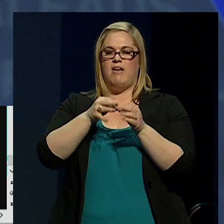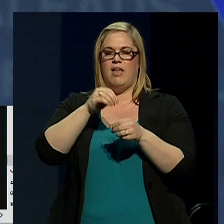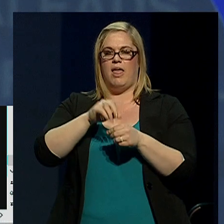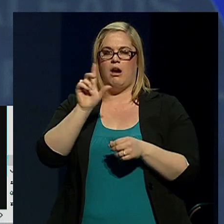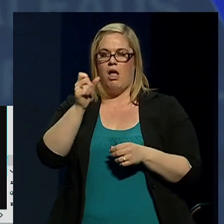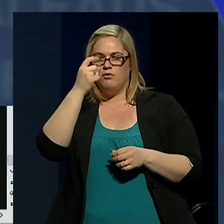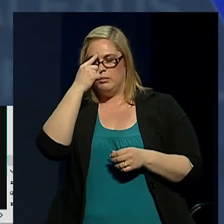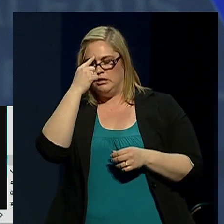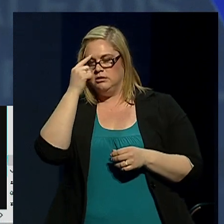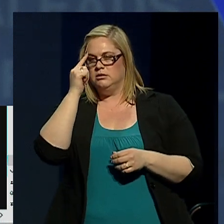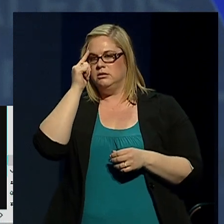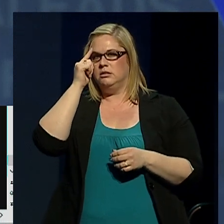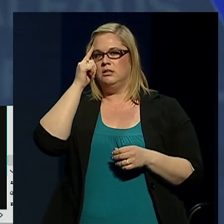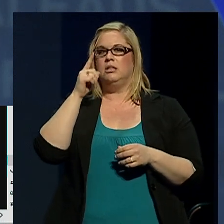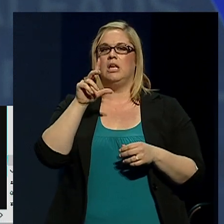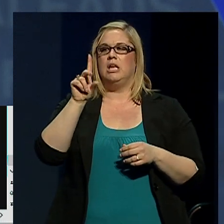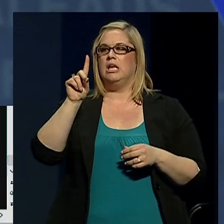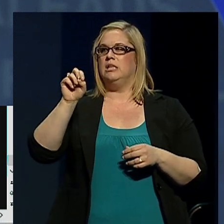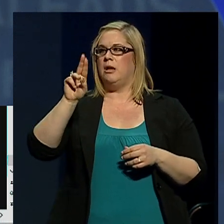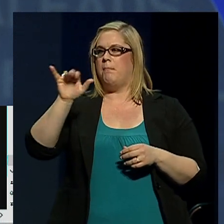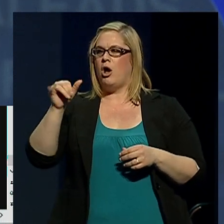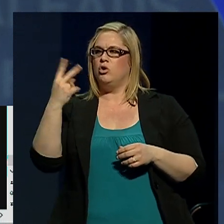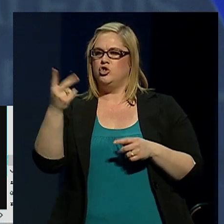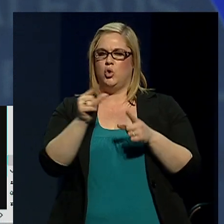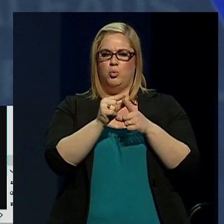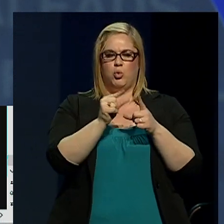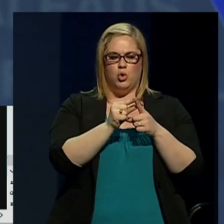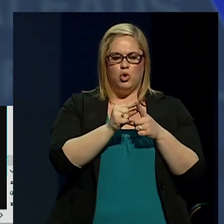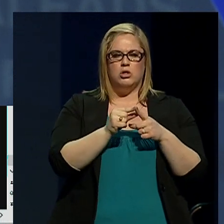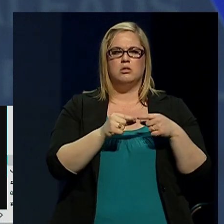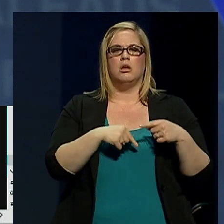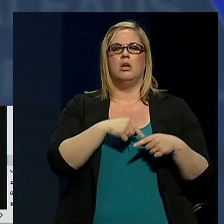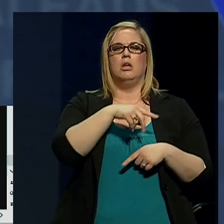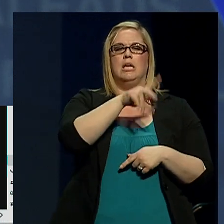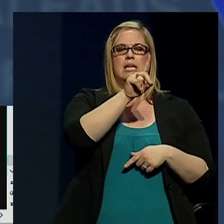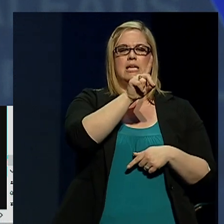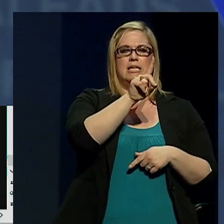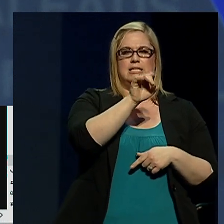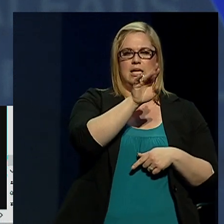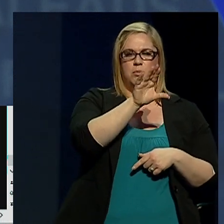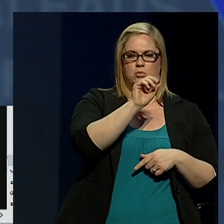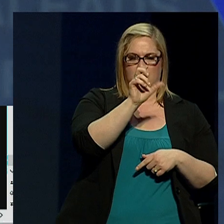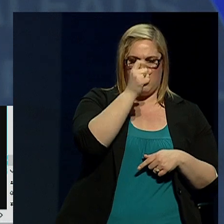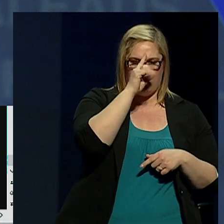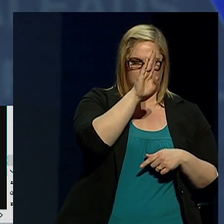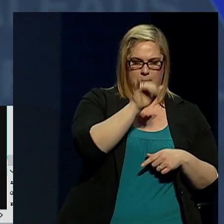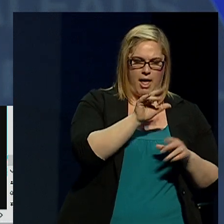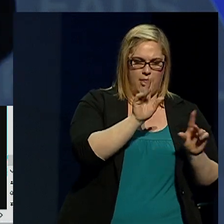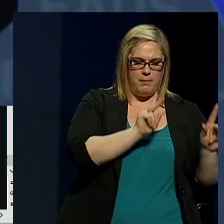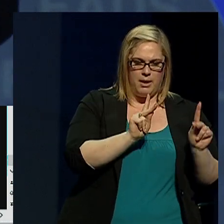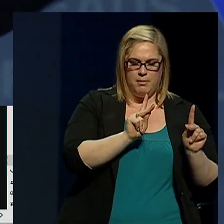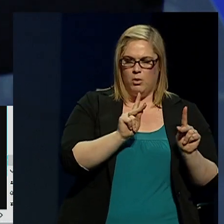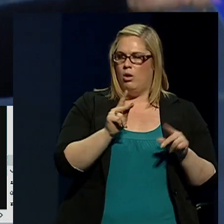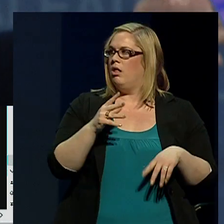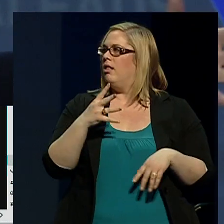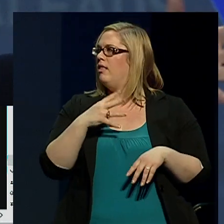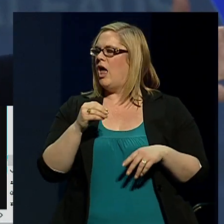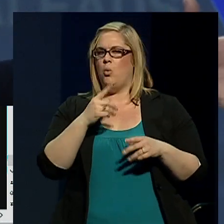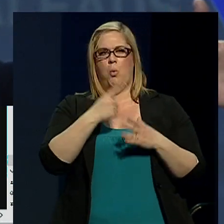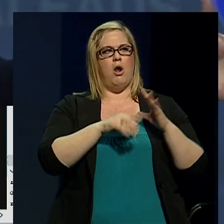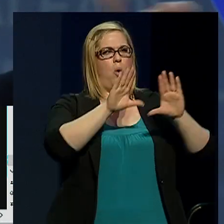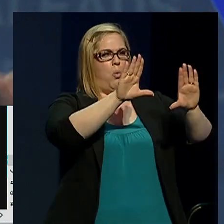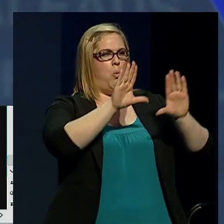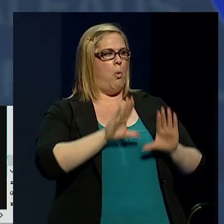You know, the word democracy comes from two Greek words, demos and kratos, meaning government by the people. And what a fabulous